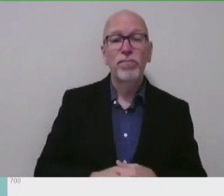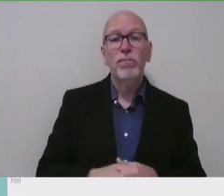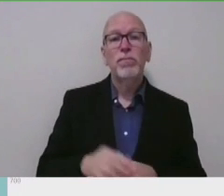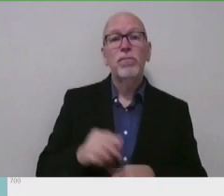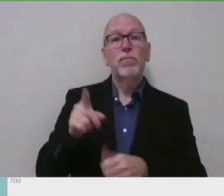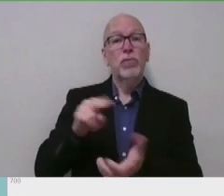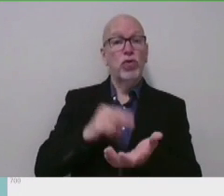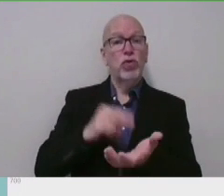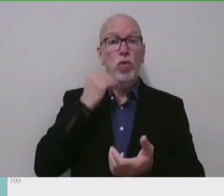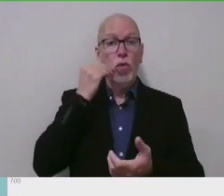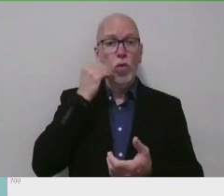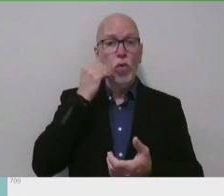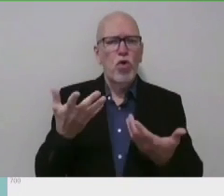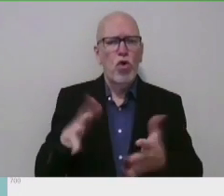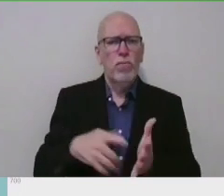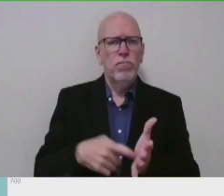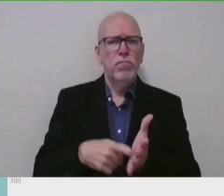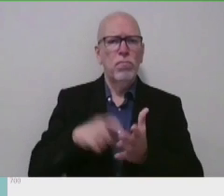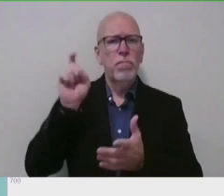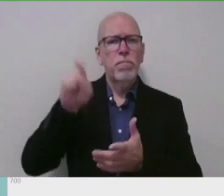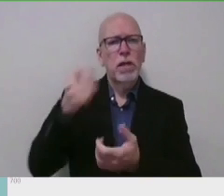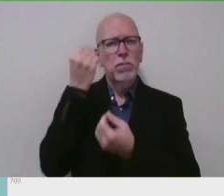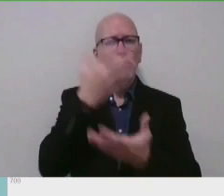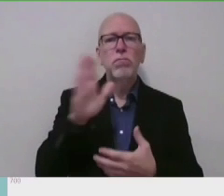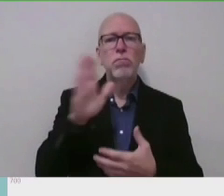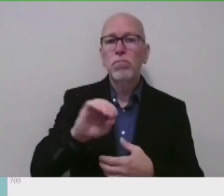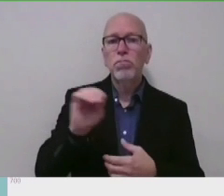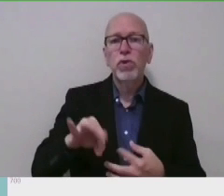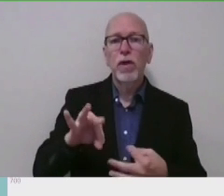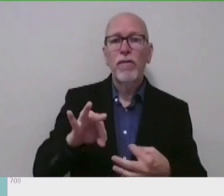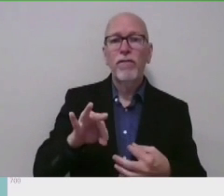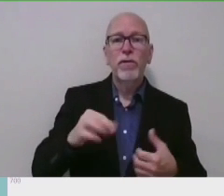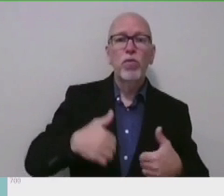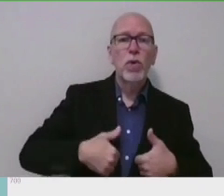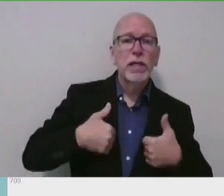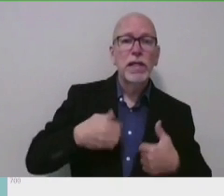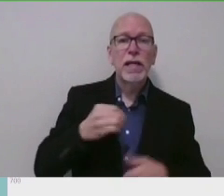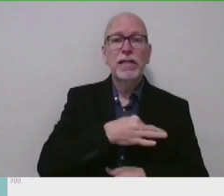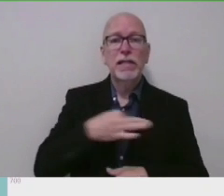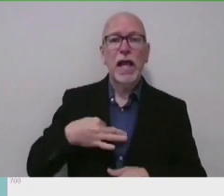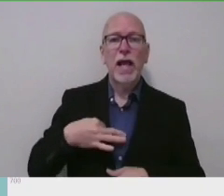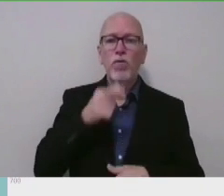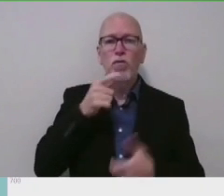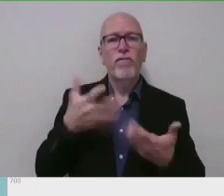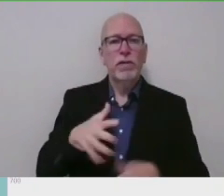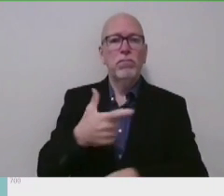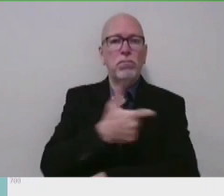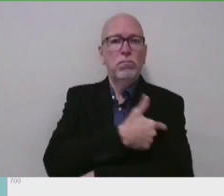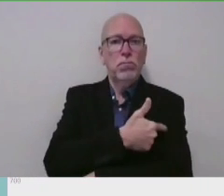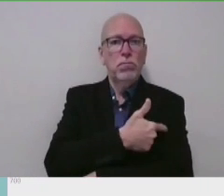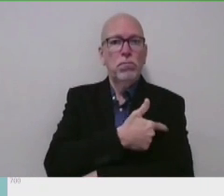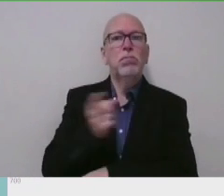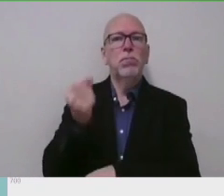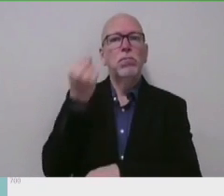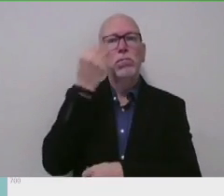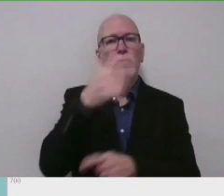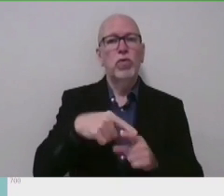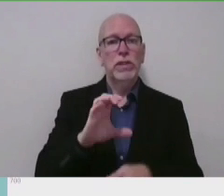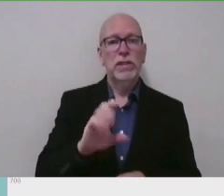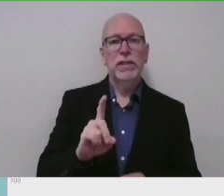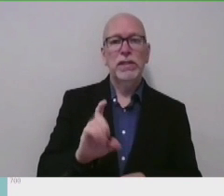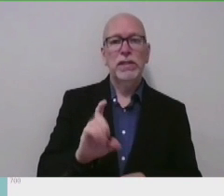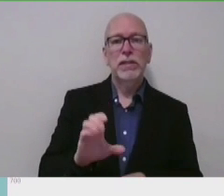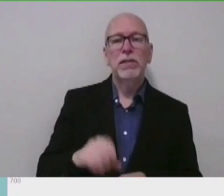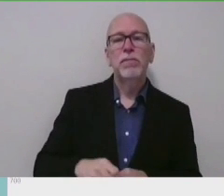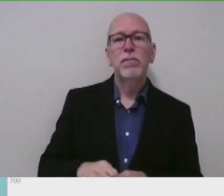mandated to report their percentage of residents and staff who are vaccinated to the CDC. Although it's somewhat